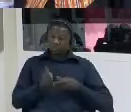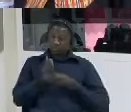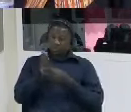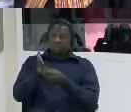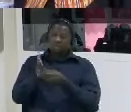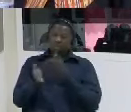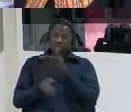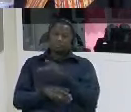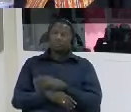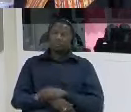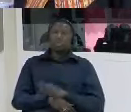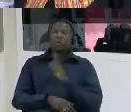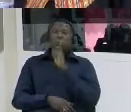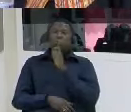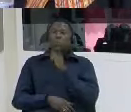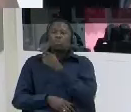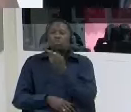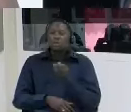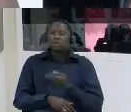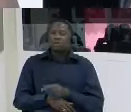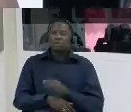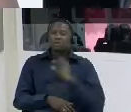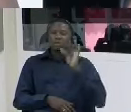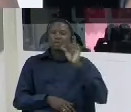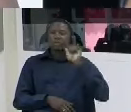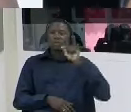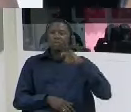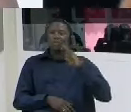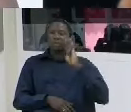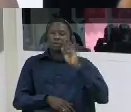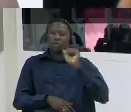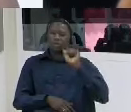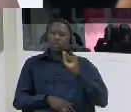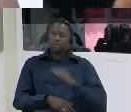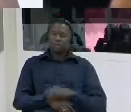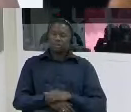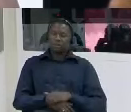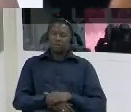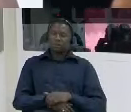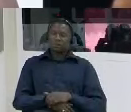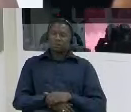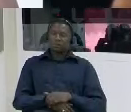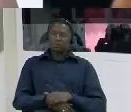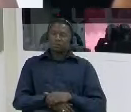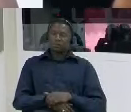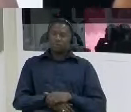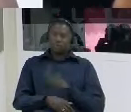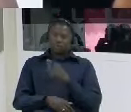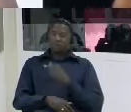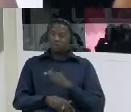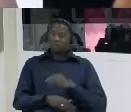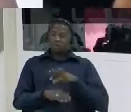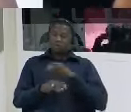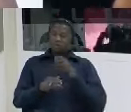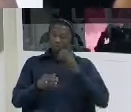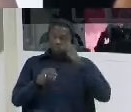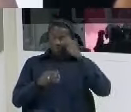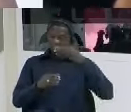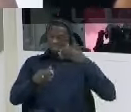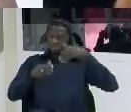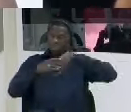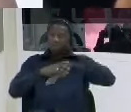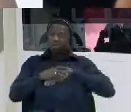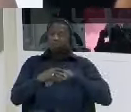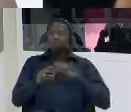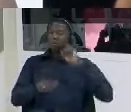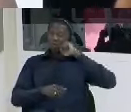officer attached with the state guard personnel at the at the center at the personal office and he was